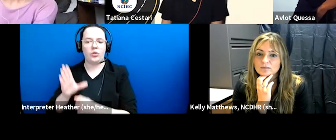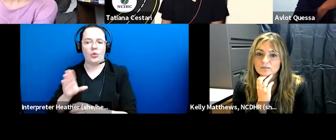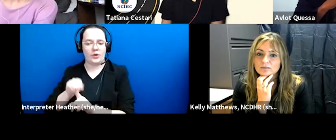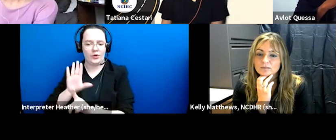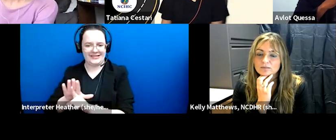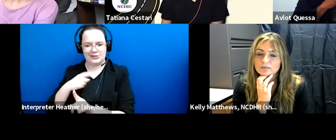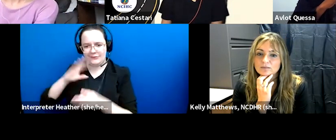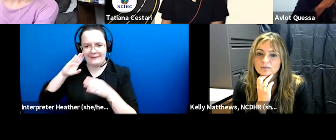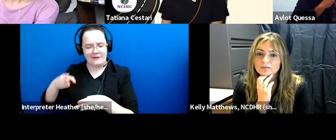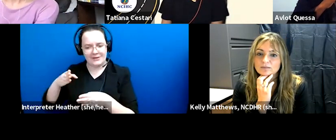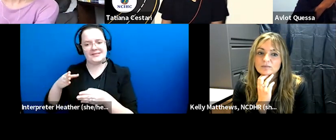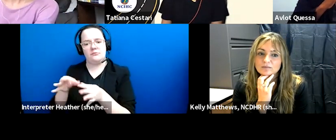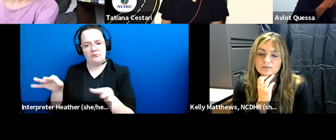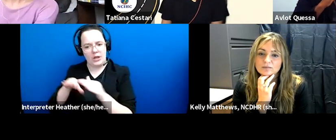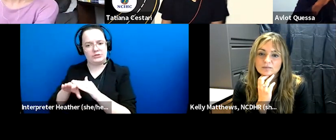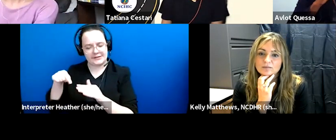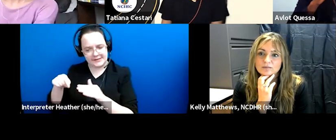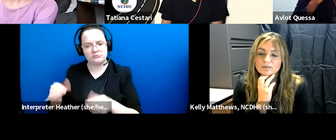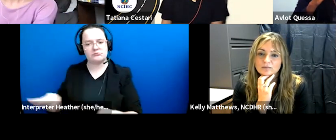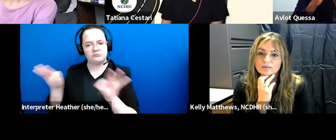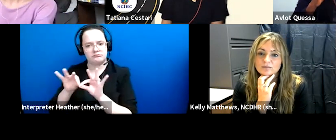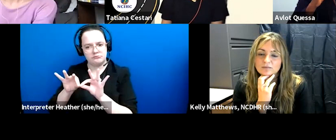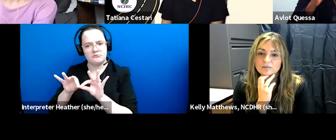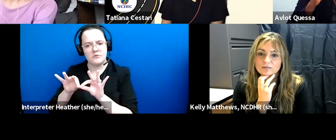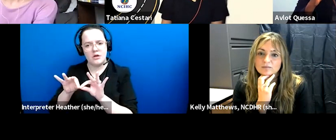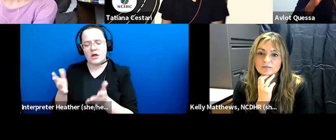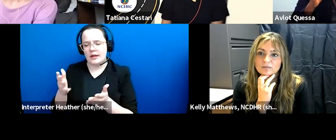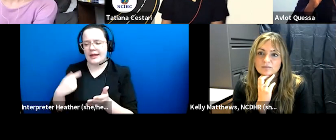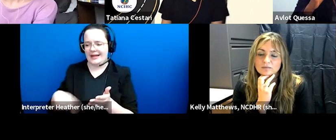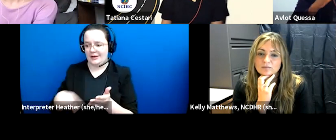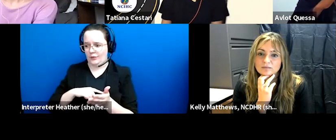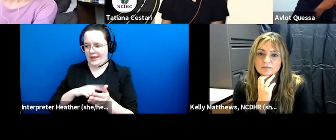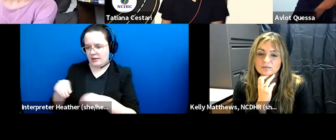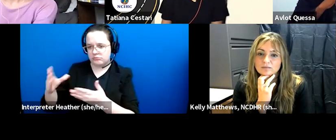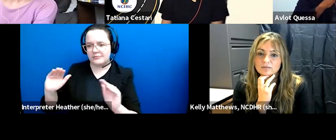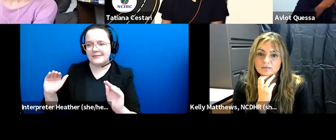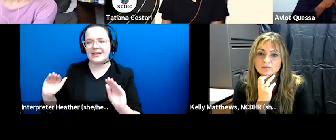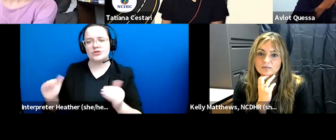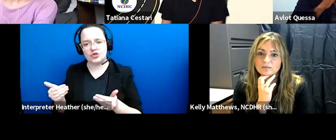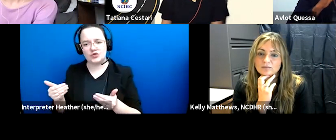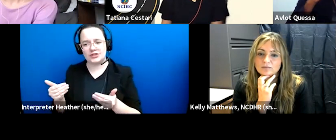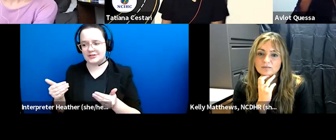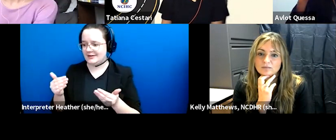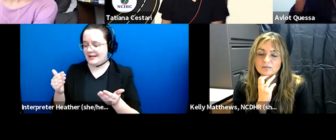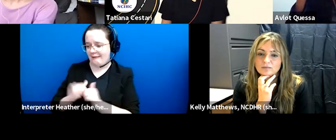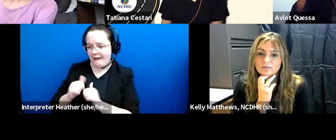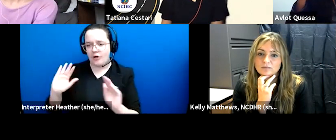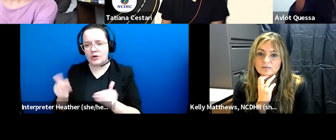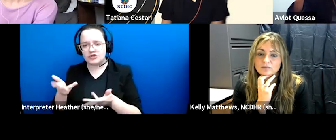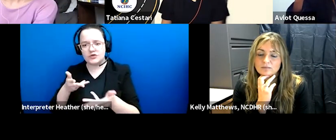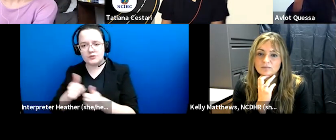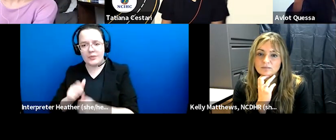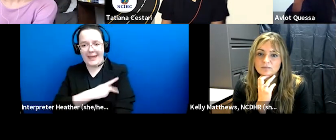of language access we focus on you know the a good introduction to the patient we also focus on giving the interpreter